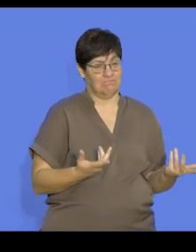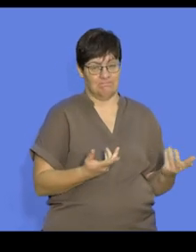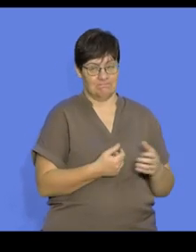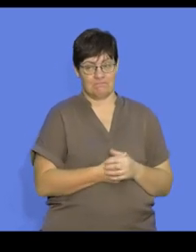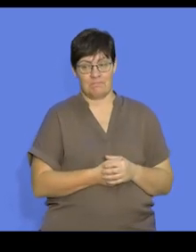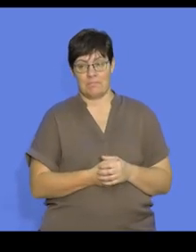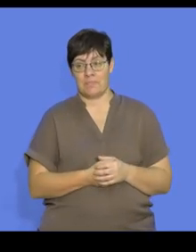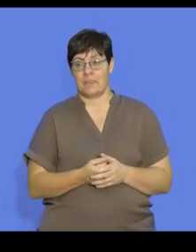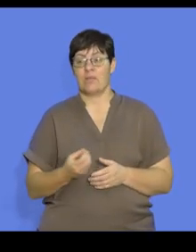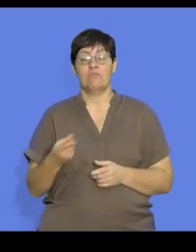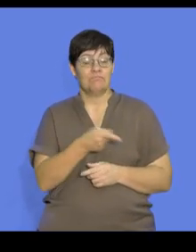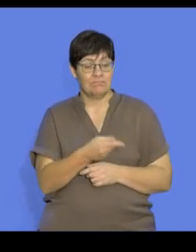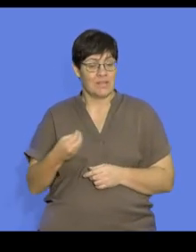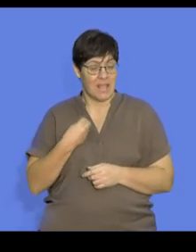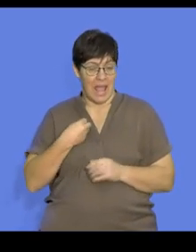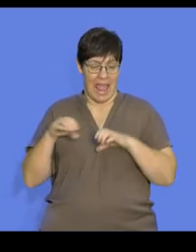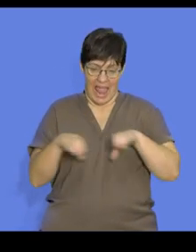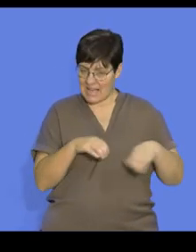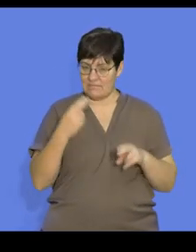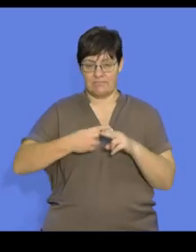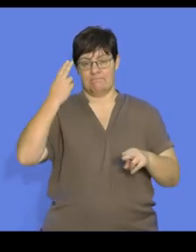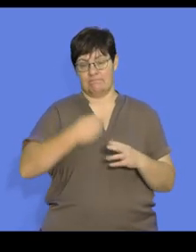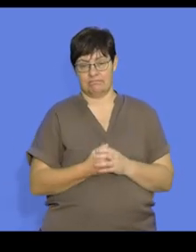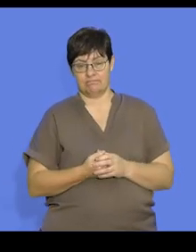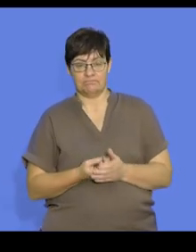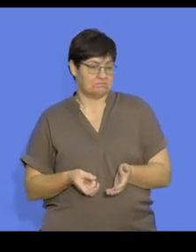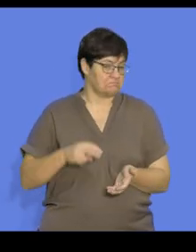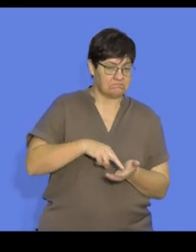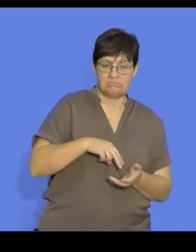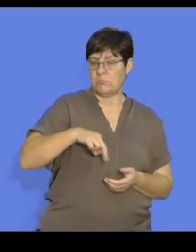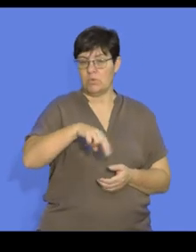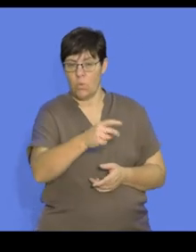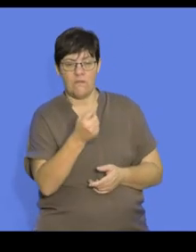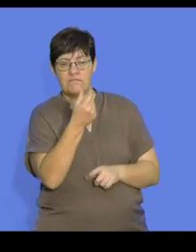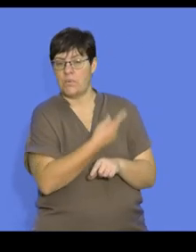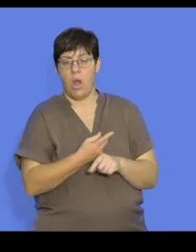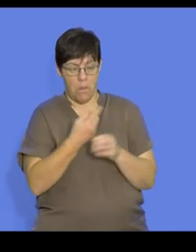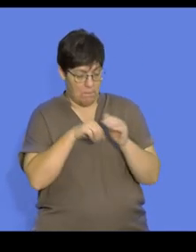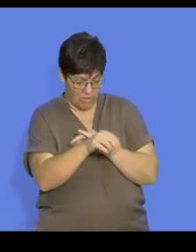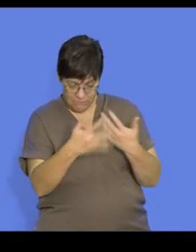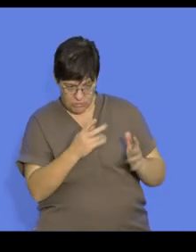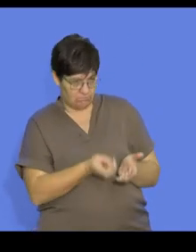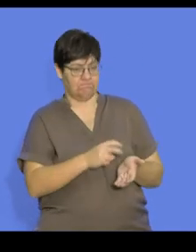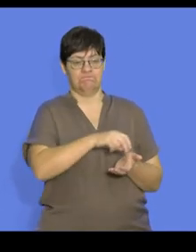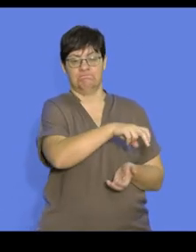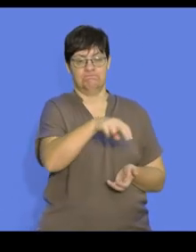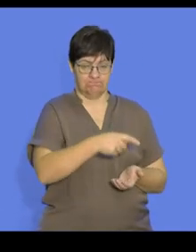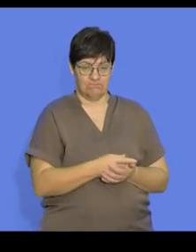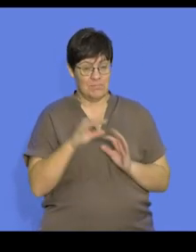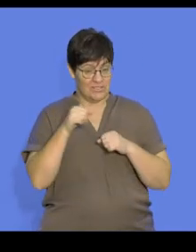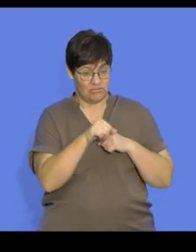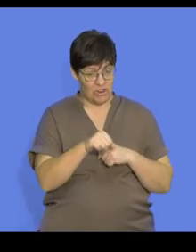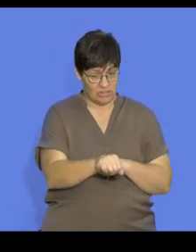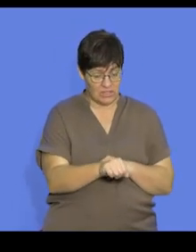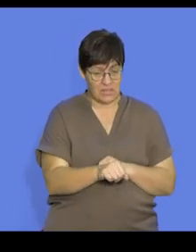species. So the young are immediately active. They can stand and start walking within a few hours of birth. And this is often a